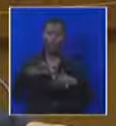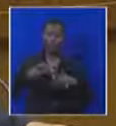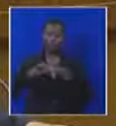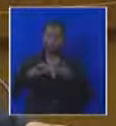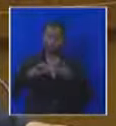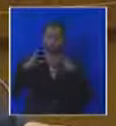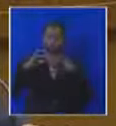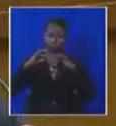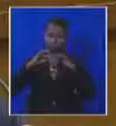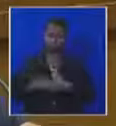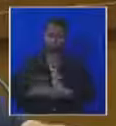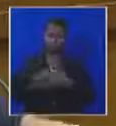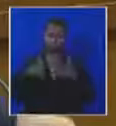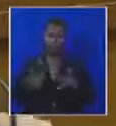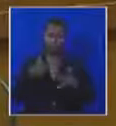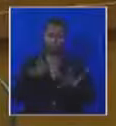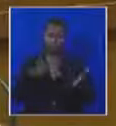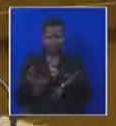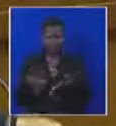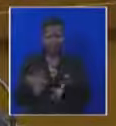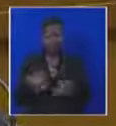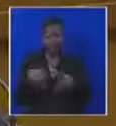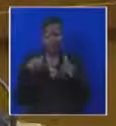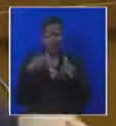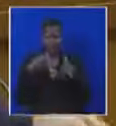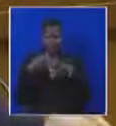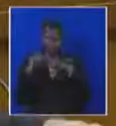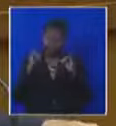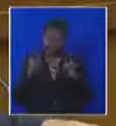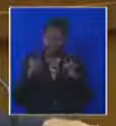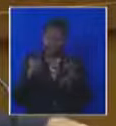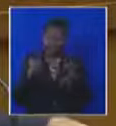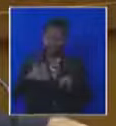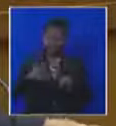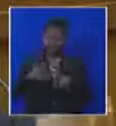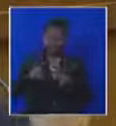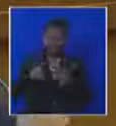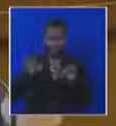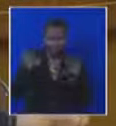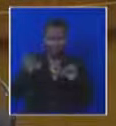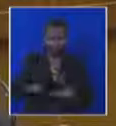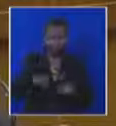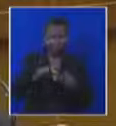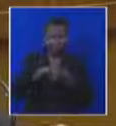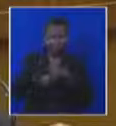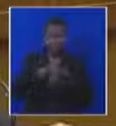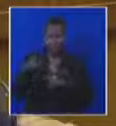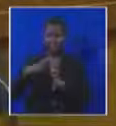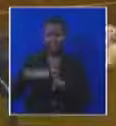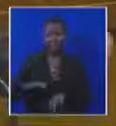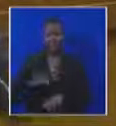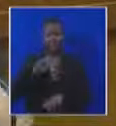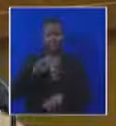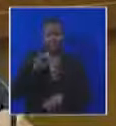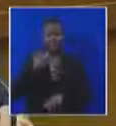go that this is the best that you can bring to the house today? The worst performing province in education, a pass rate of only 56%,